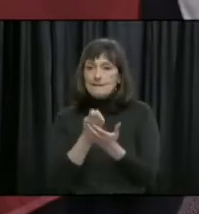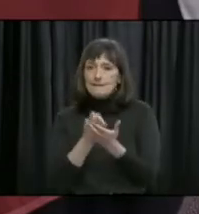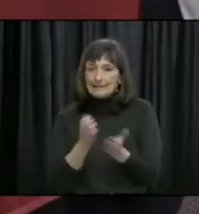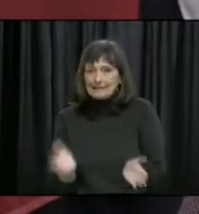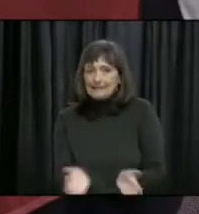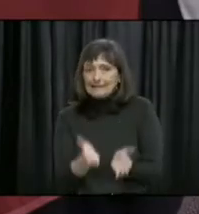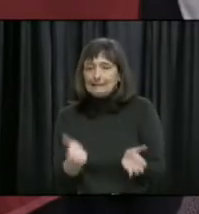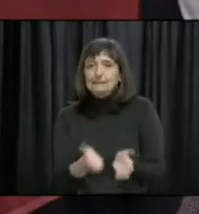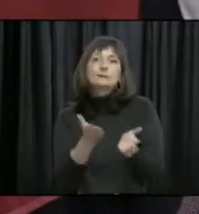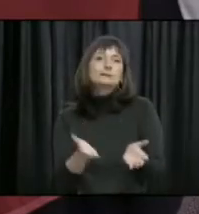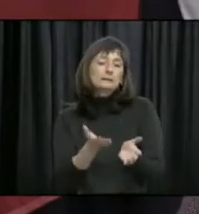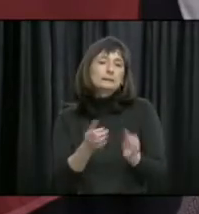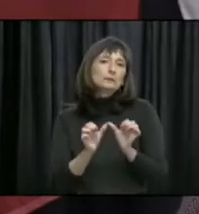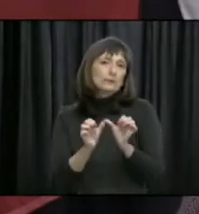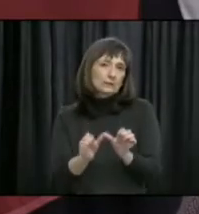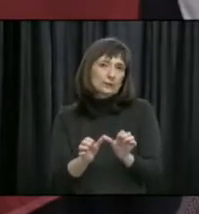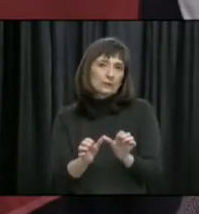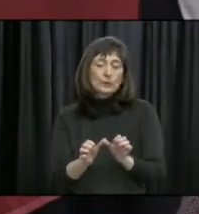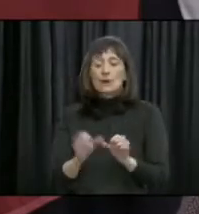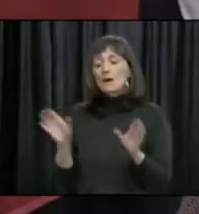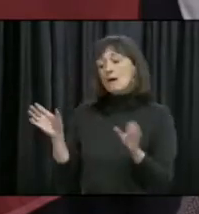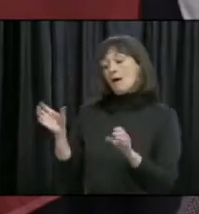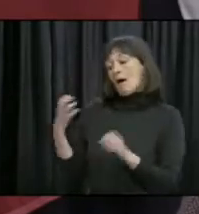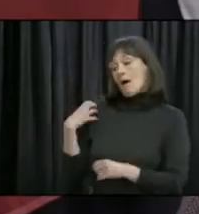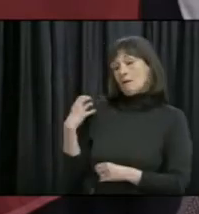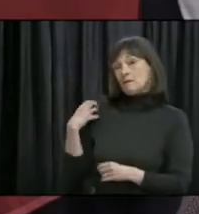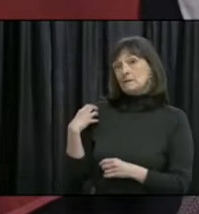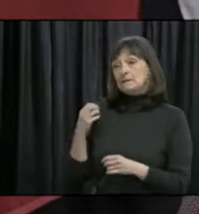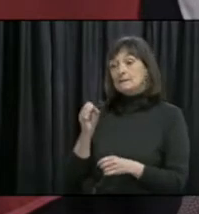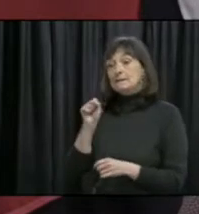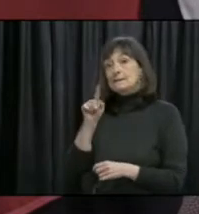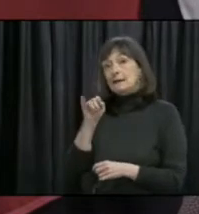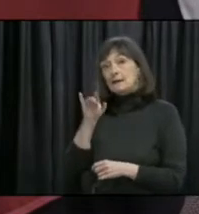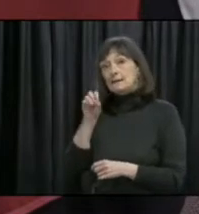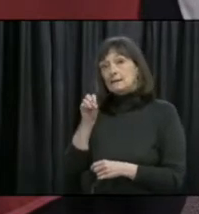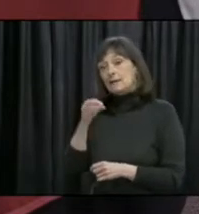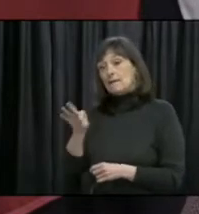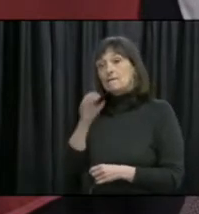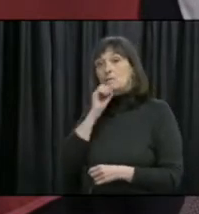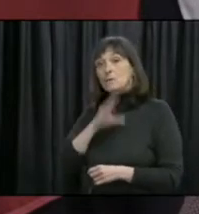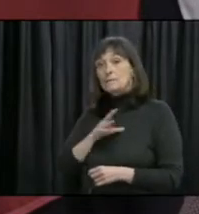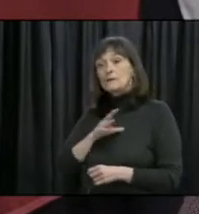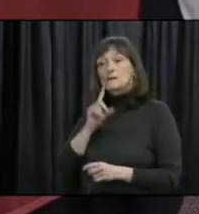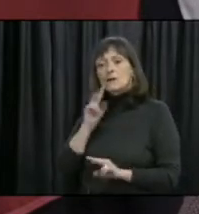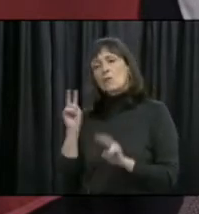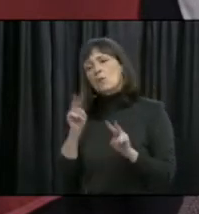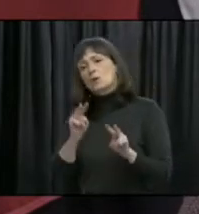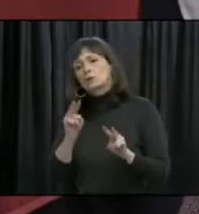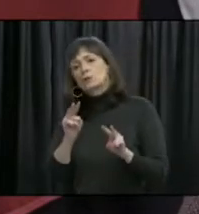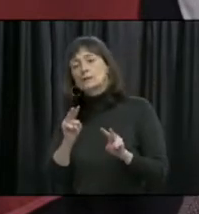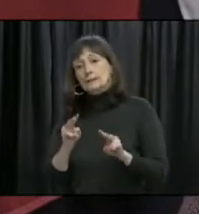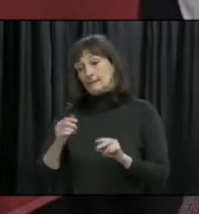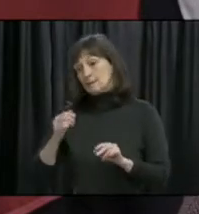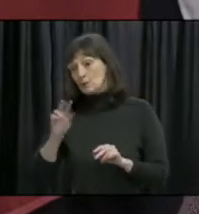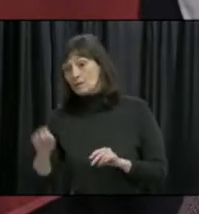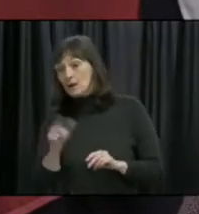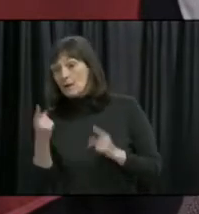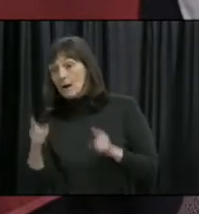The Office for the Status of Women has been monitoring the response for COVID-19 provincially and nationally